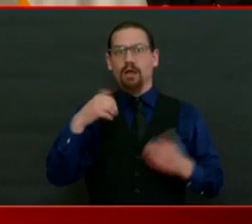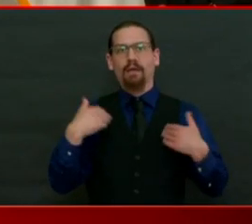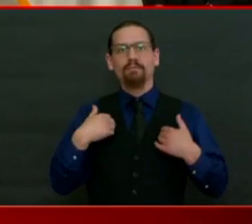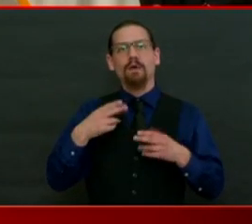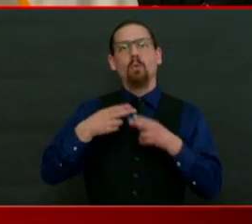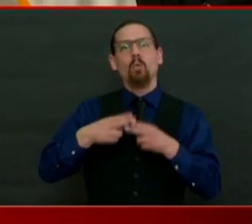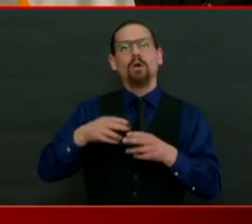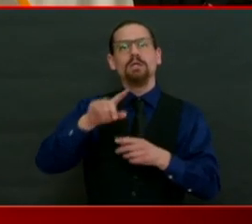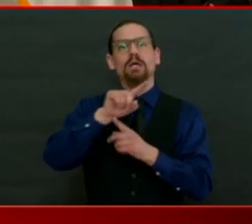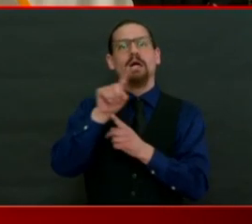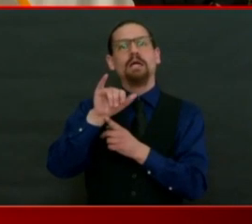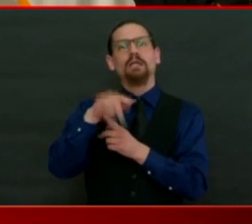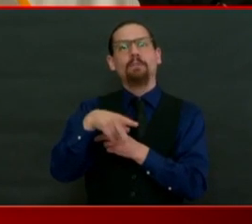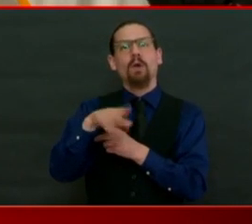So thank you. Thank you. you.